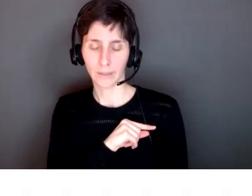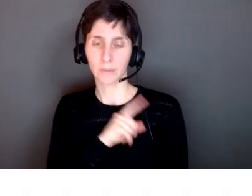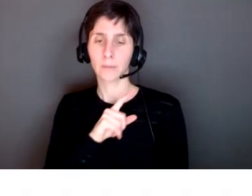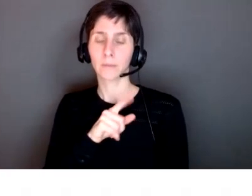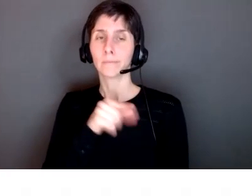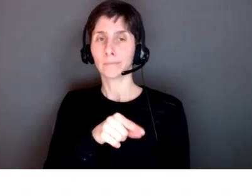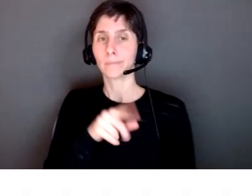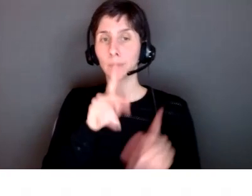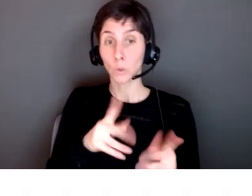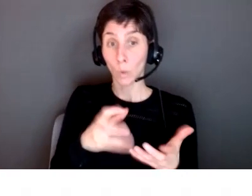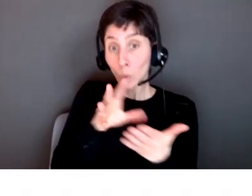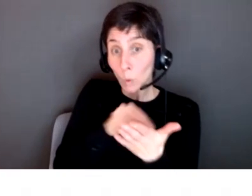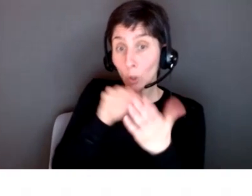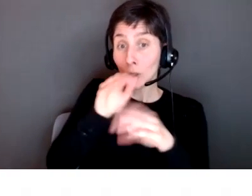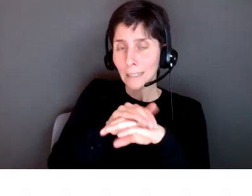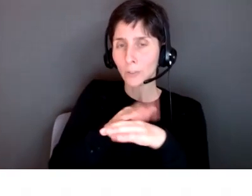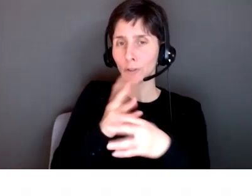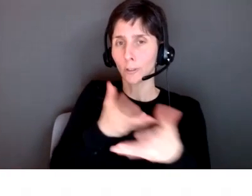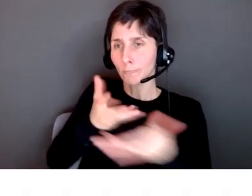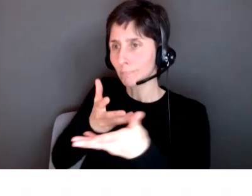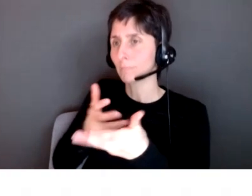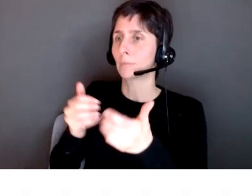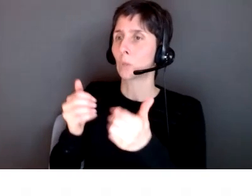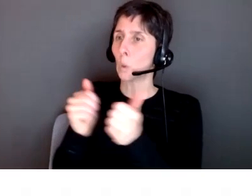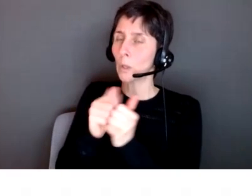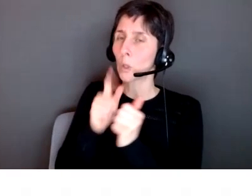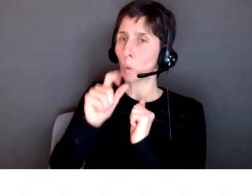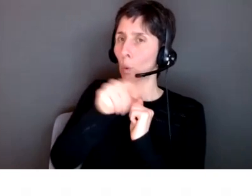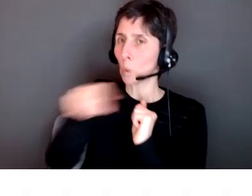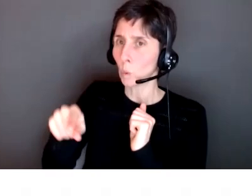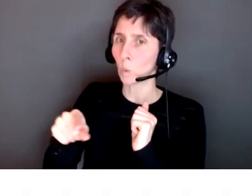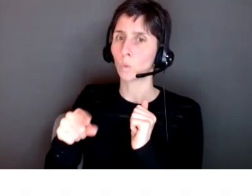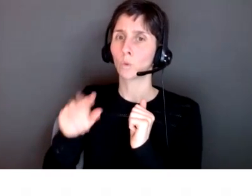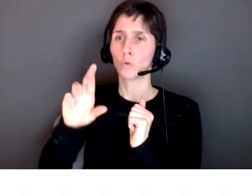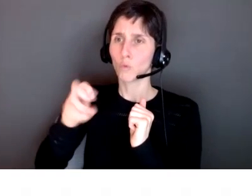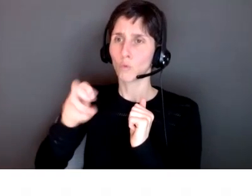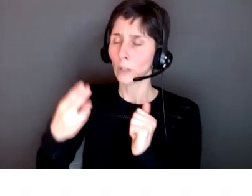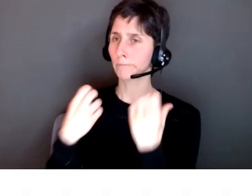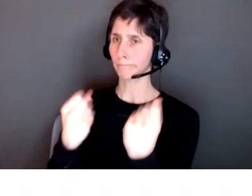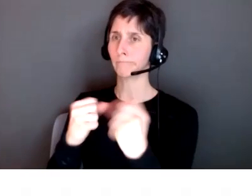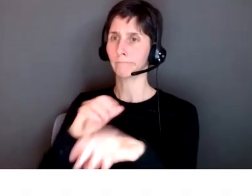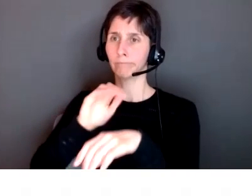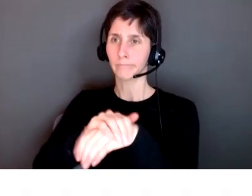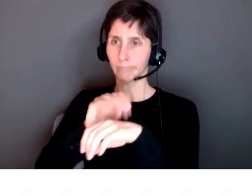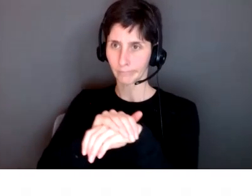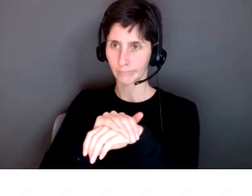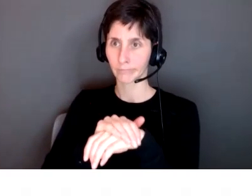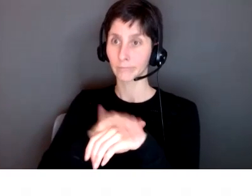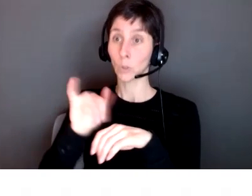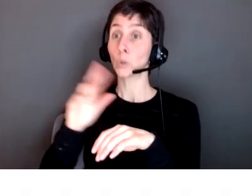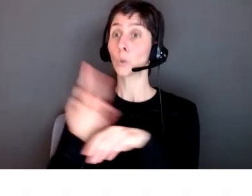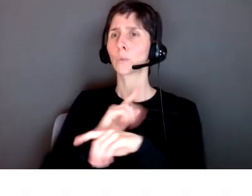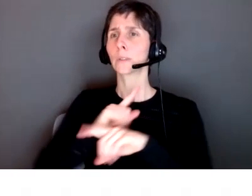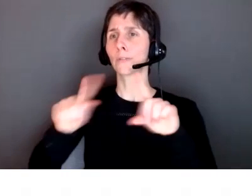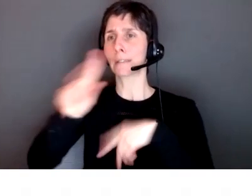people that are going to use a rich language rich vocabulary but also be using different types of